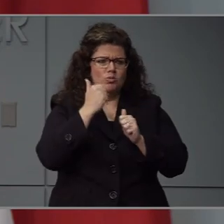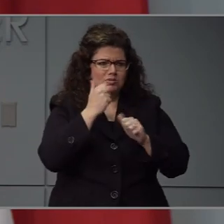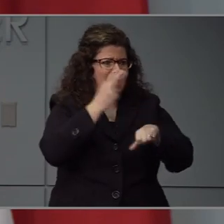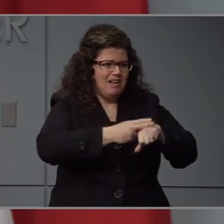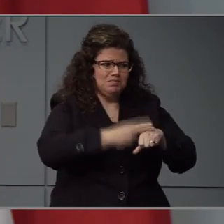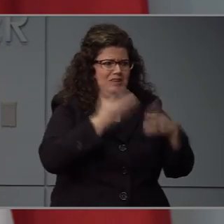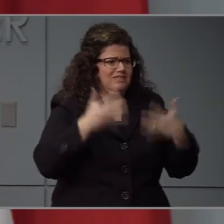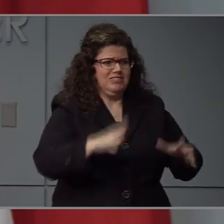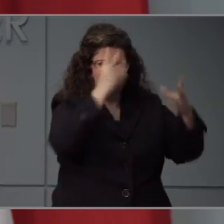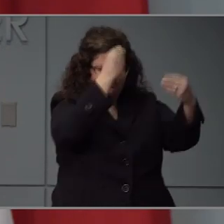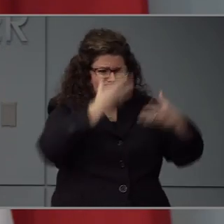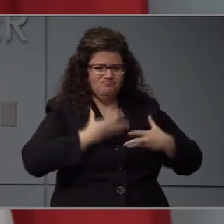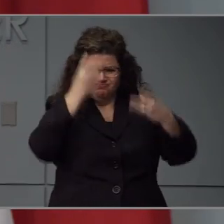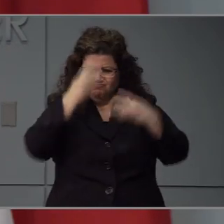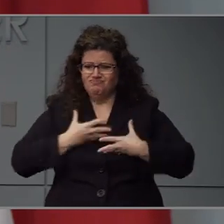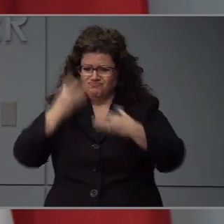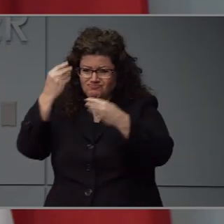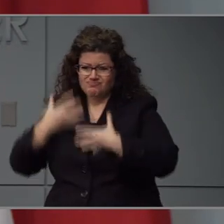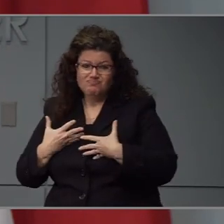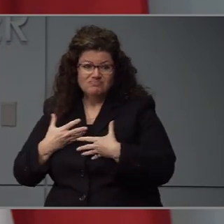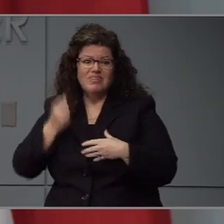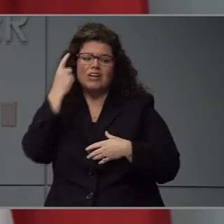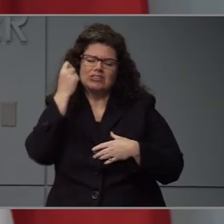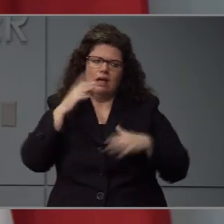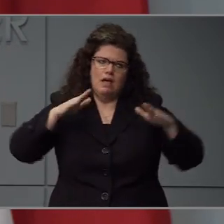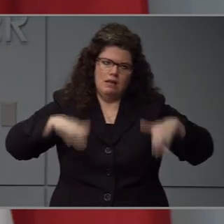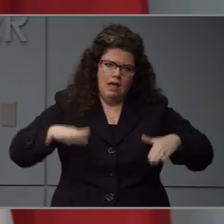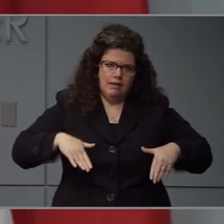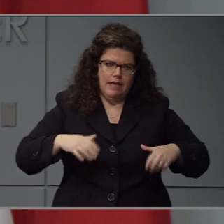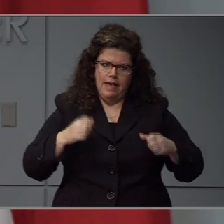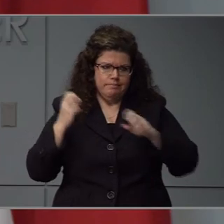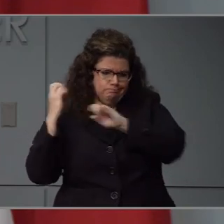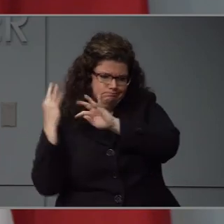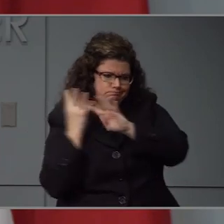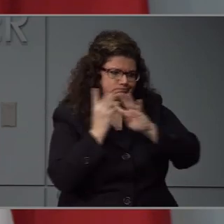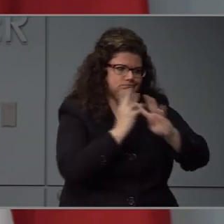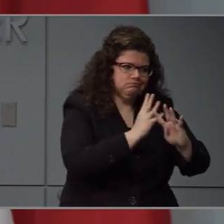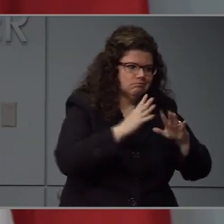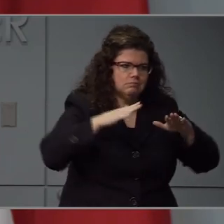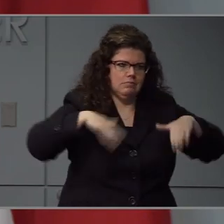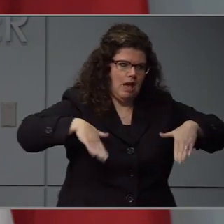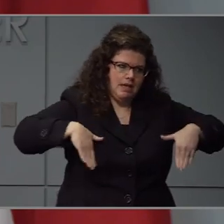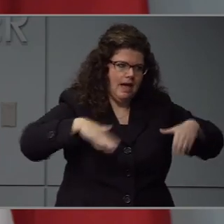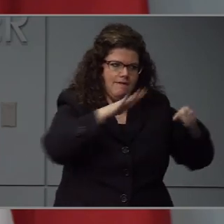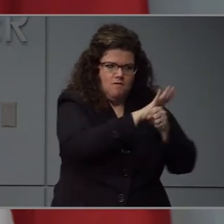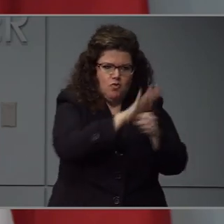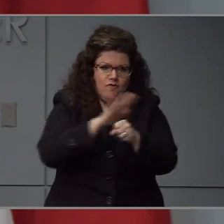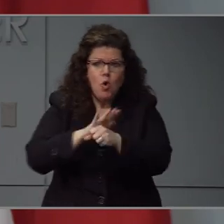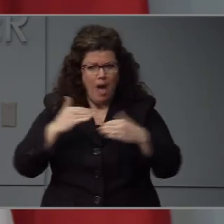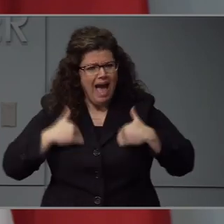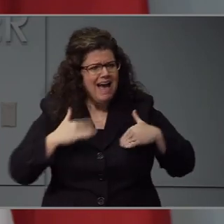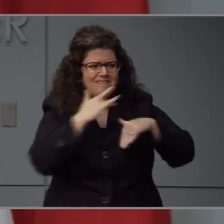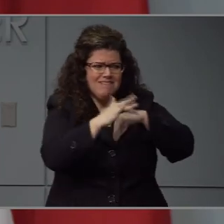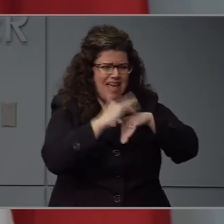not include our surge capacity. So as that's showing you, we have beds and ICU beds available.